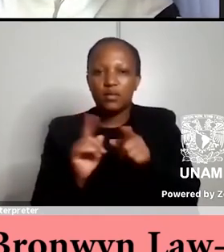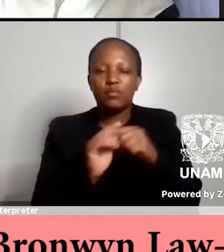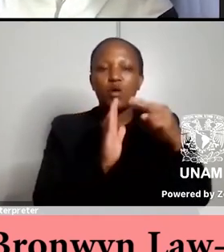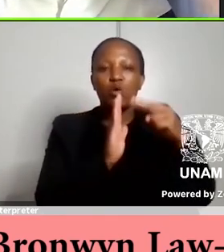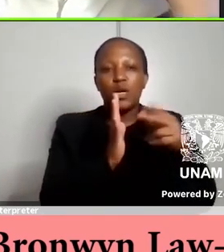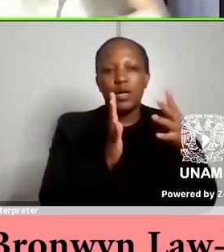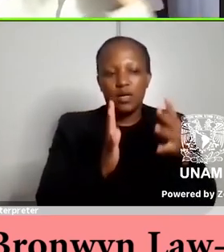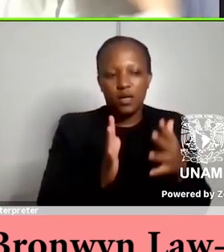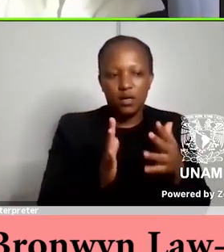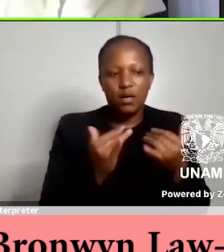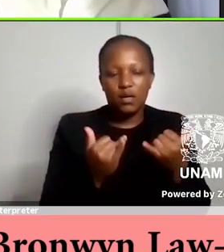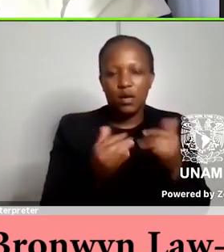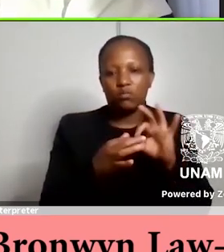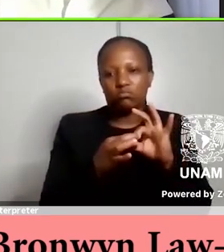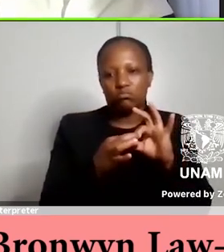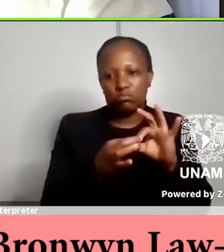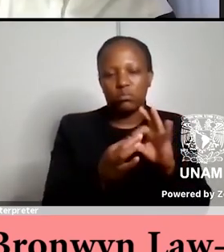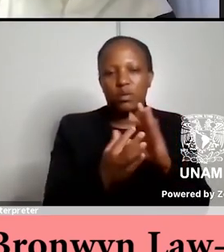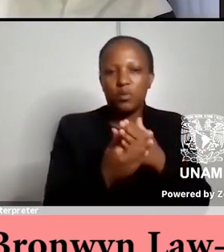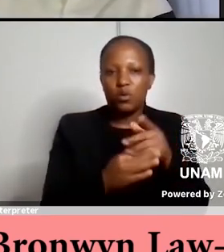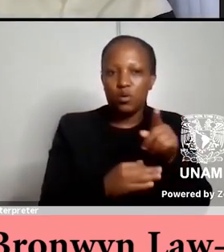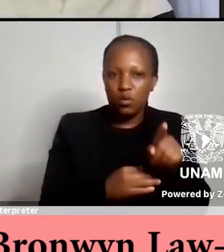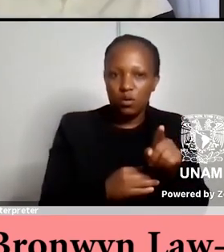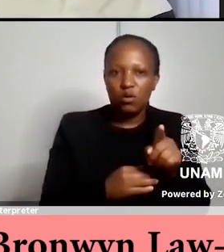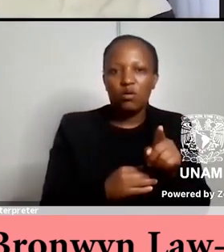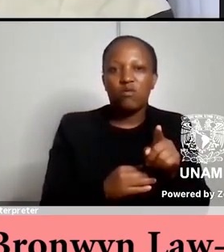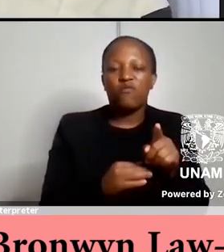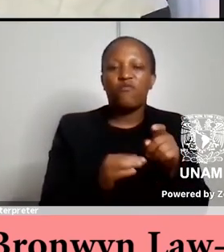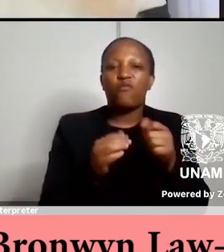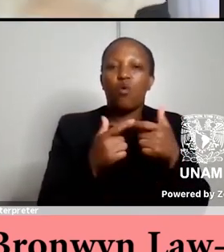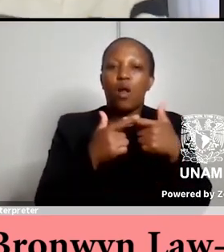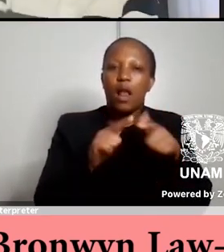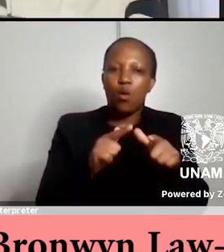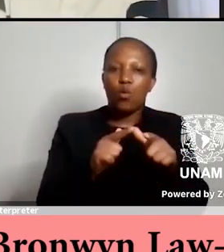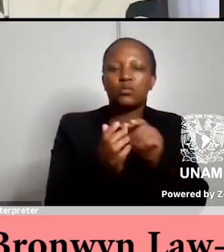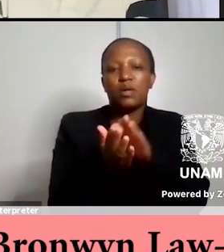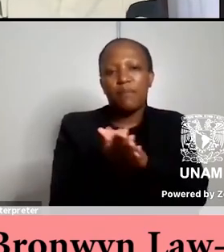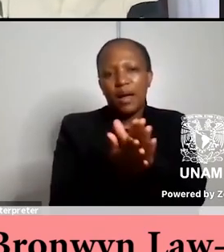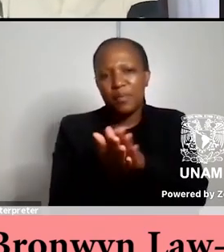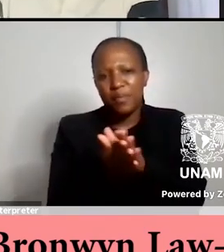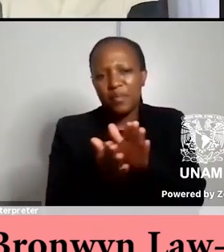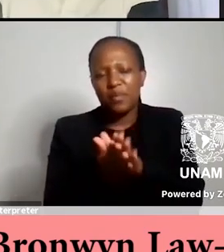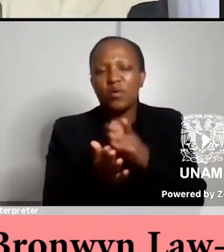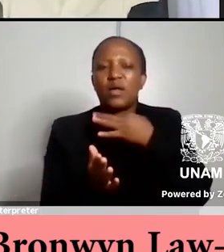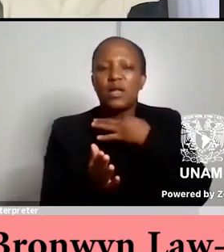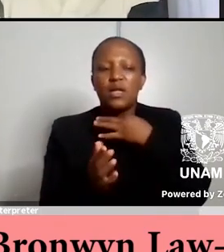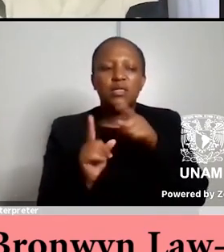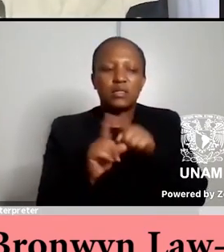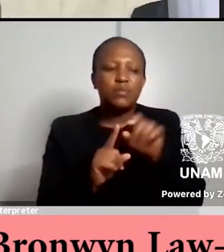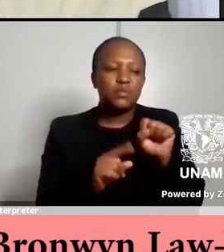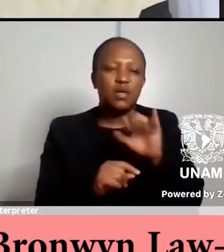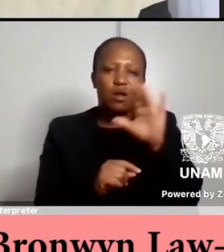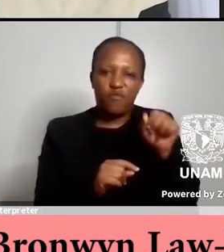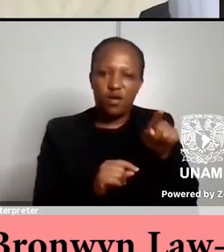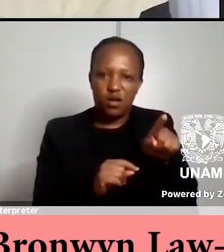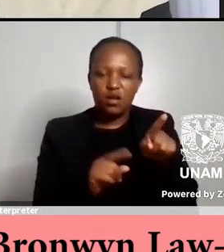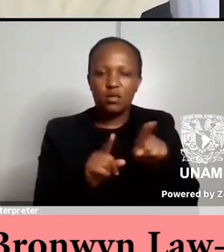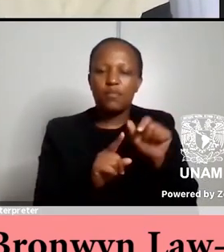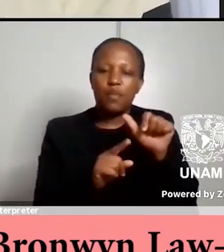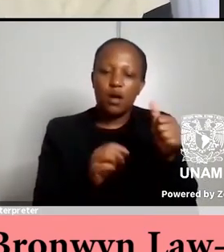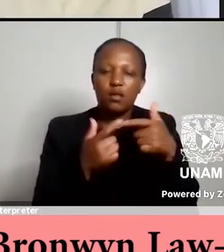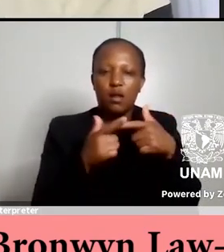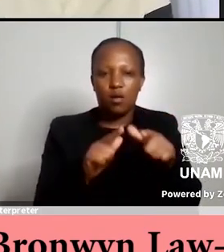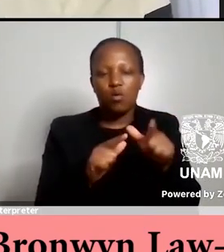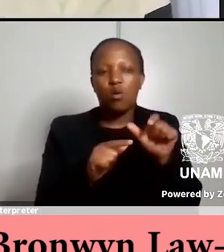the relationship between the dominant language of publishing which is english in south africa and the other languages there are 11